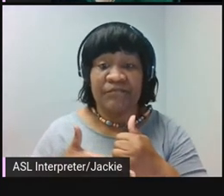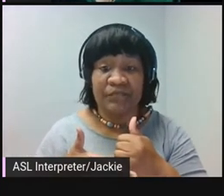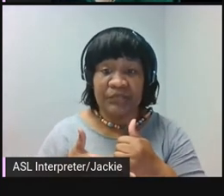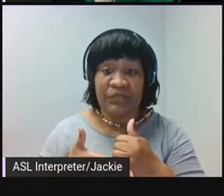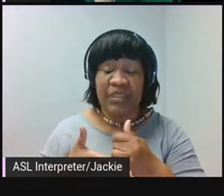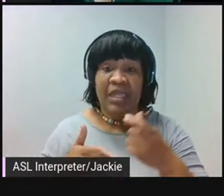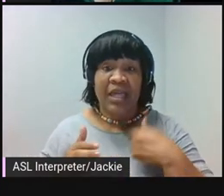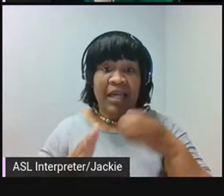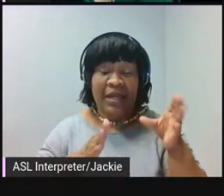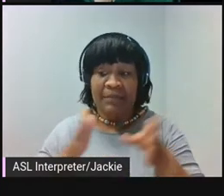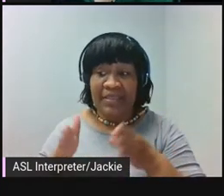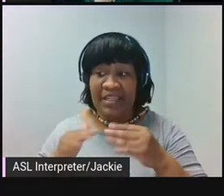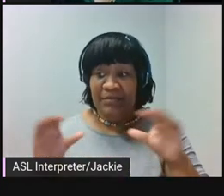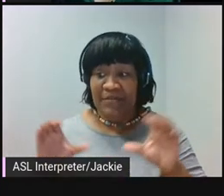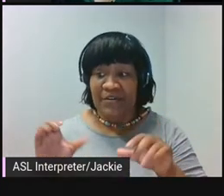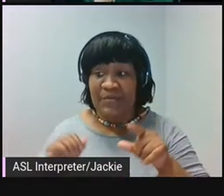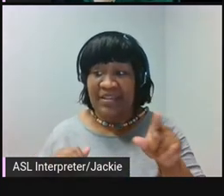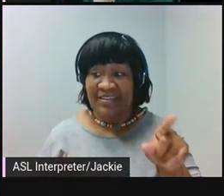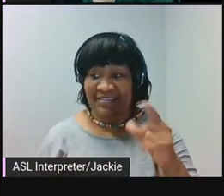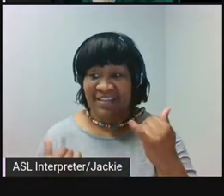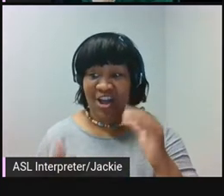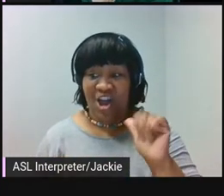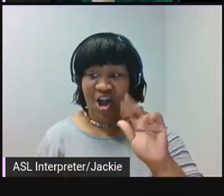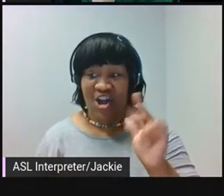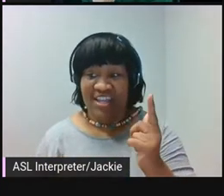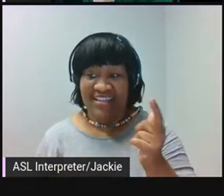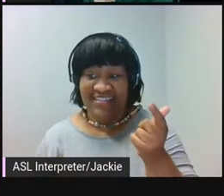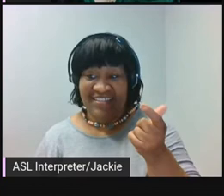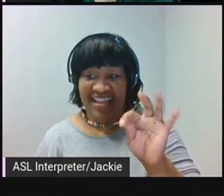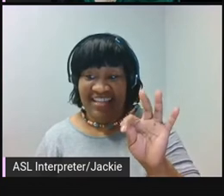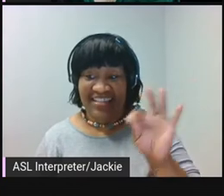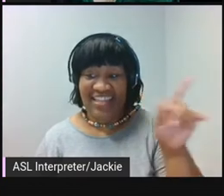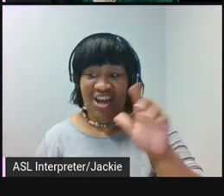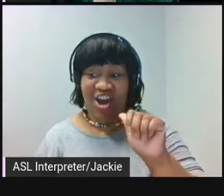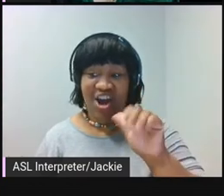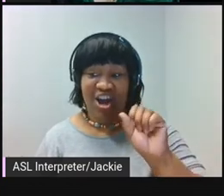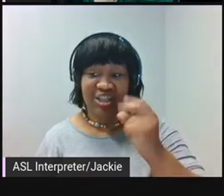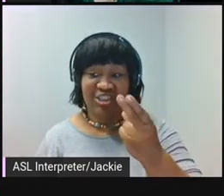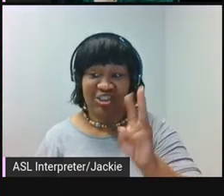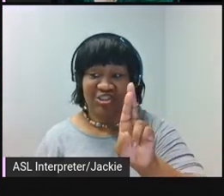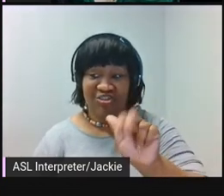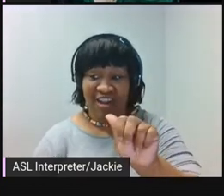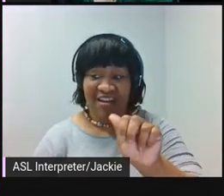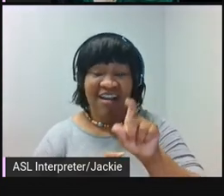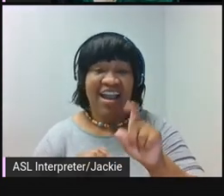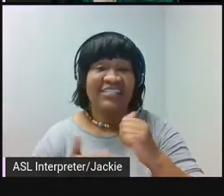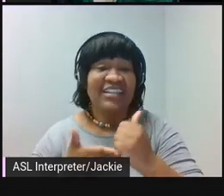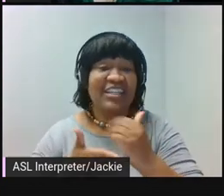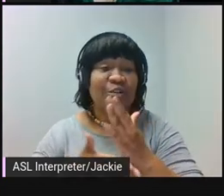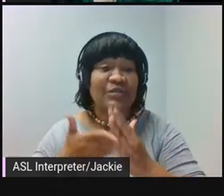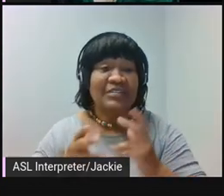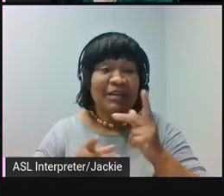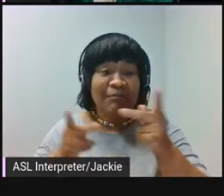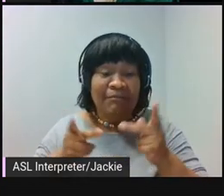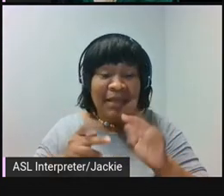I'm planning a performance on Ashura August 19, 2021. I need help with some of the logistics.